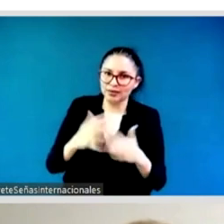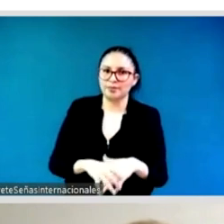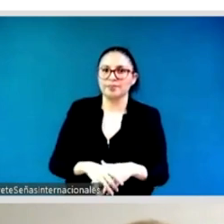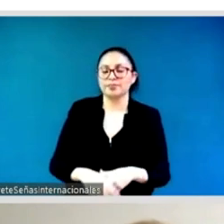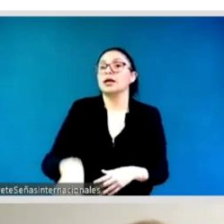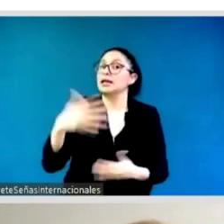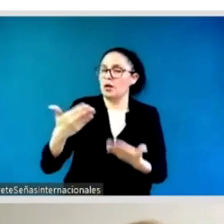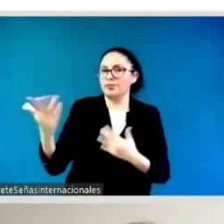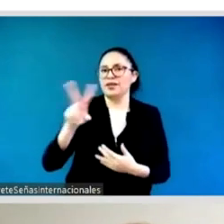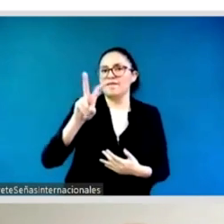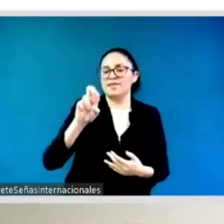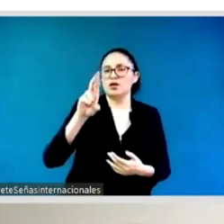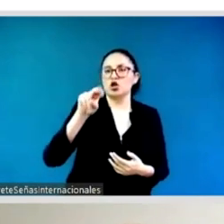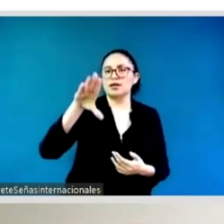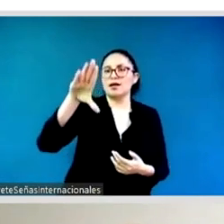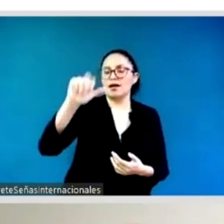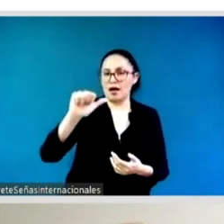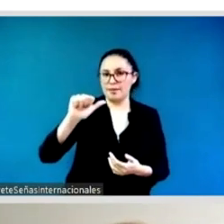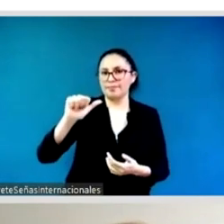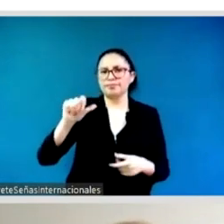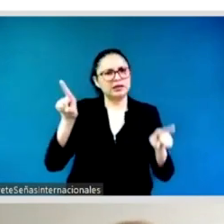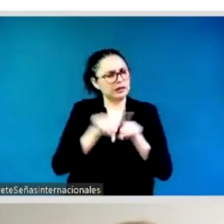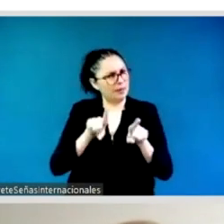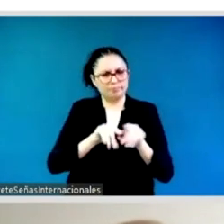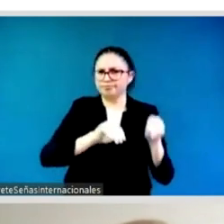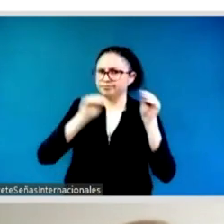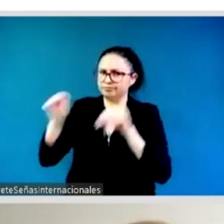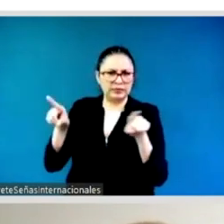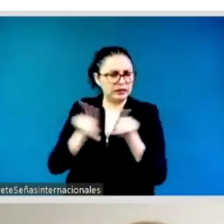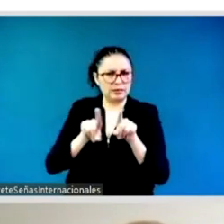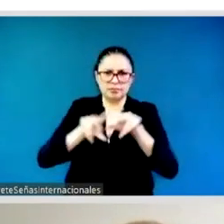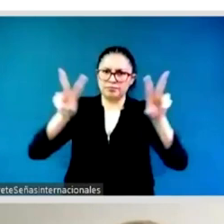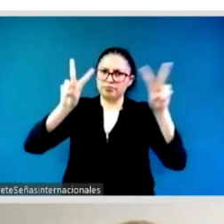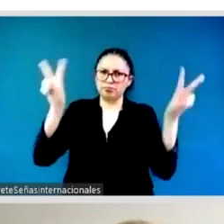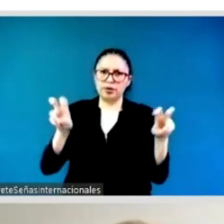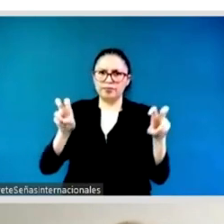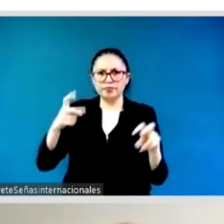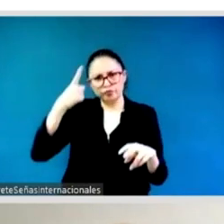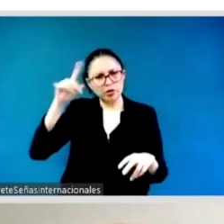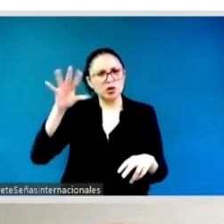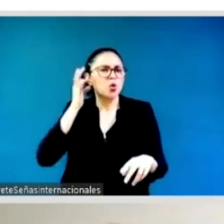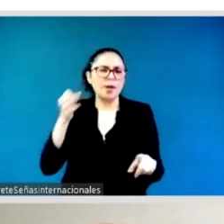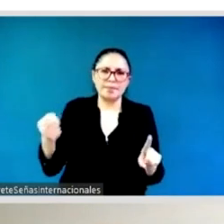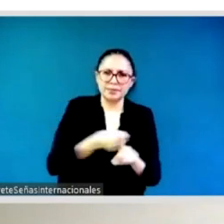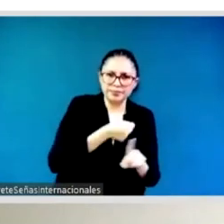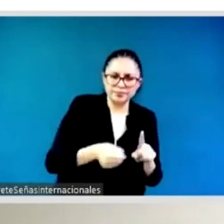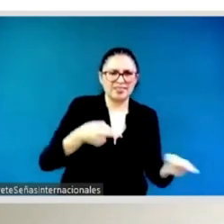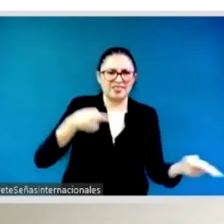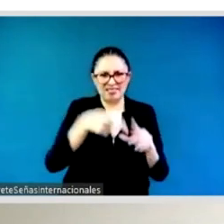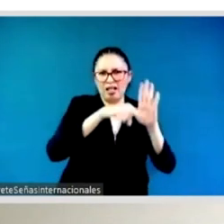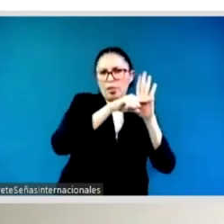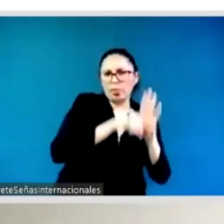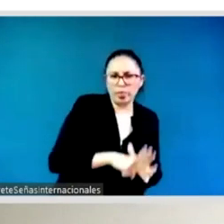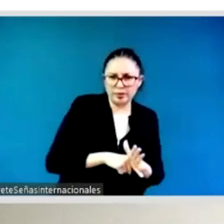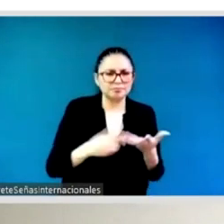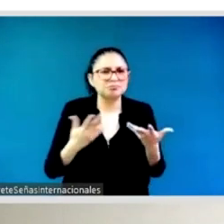closing civic space and how that can be addressed would you have any pointed remarks just brief remarks on on this